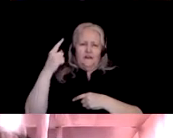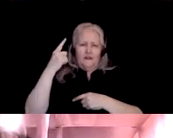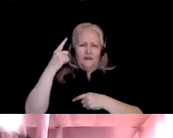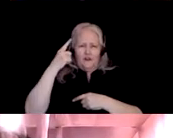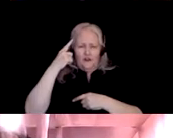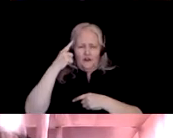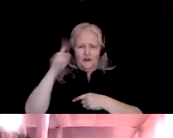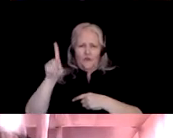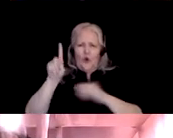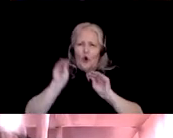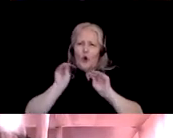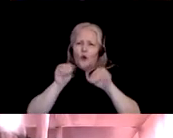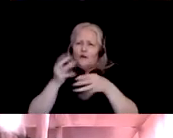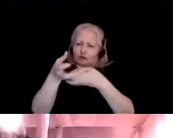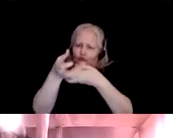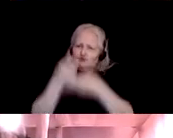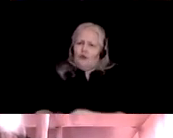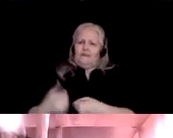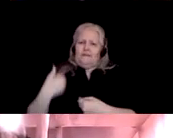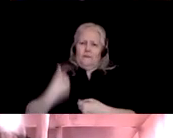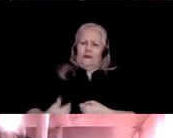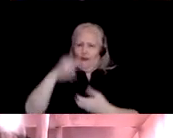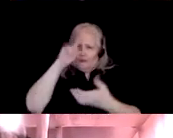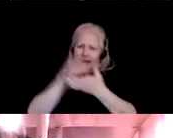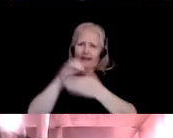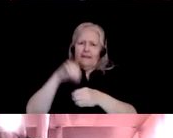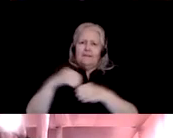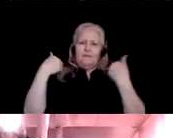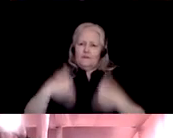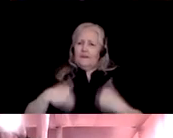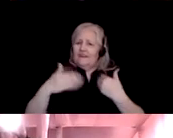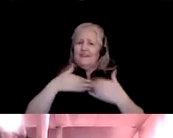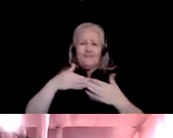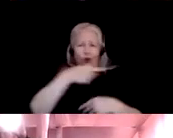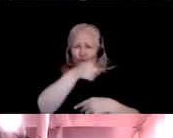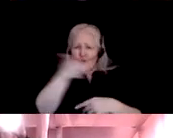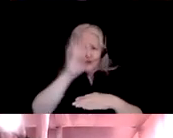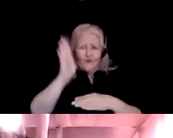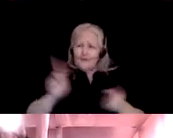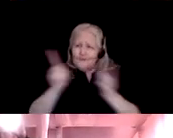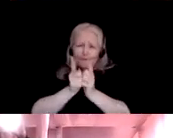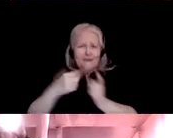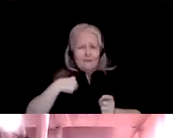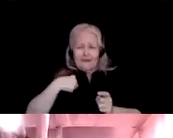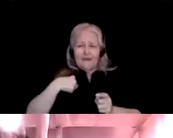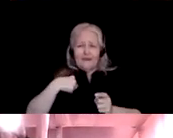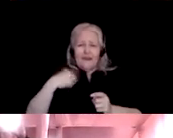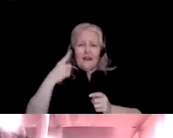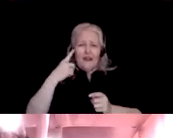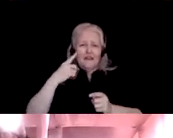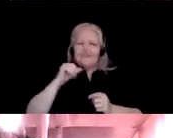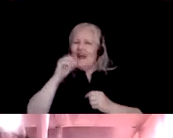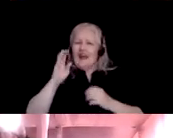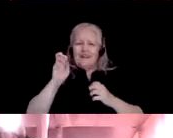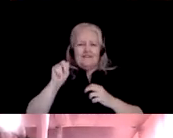trust and belief in me, even though we never met once physically. Thank you for